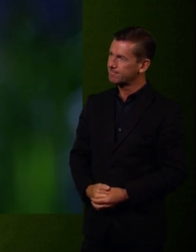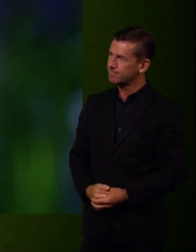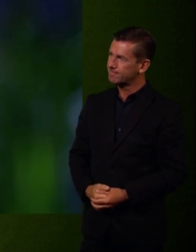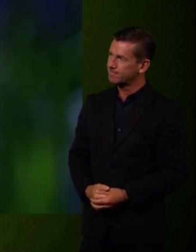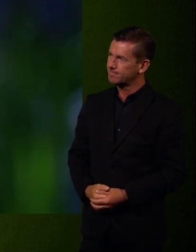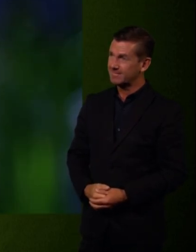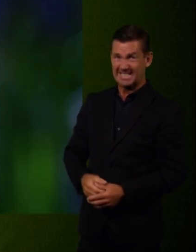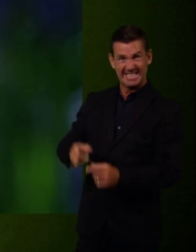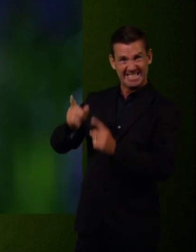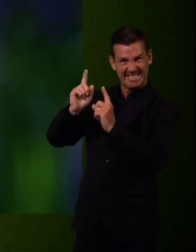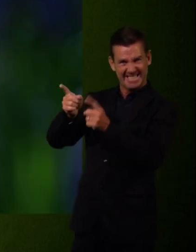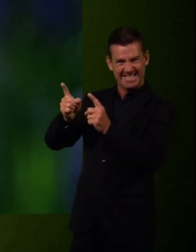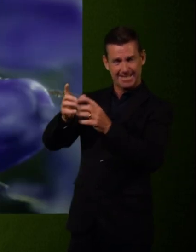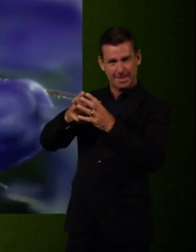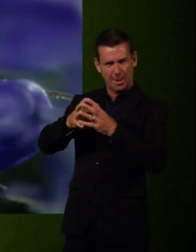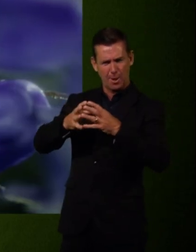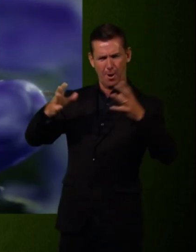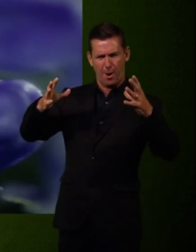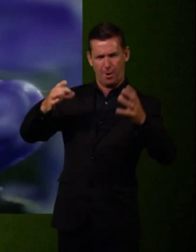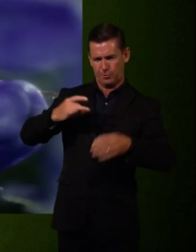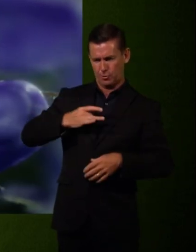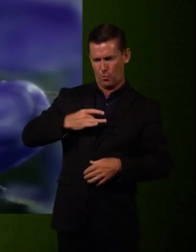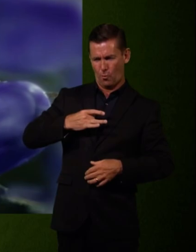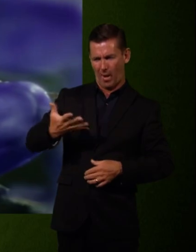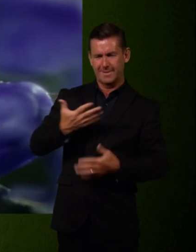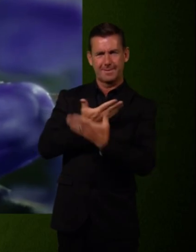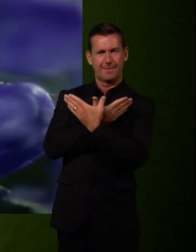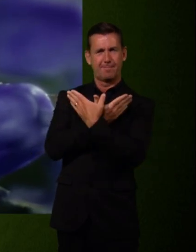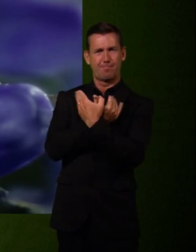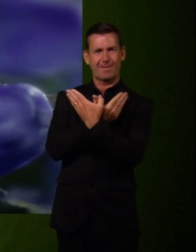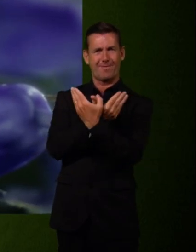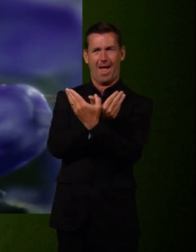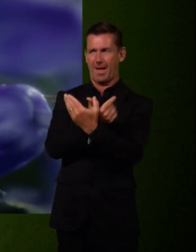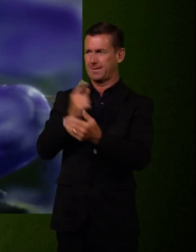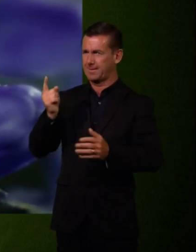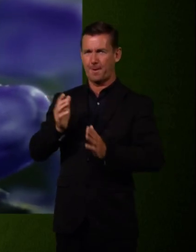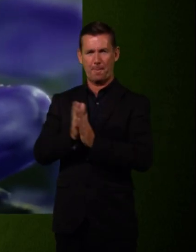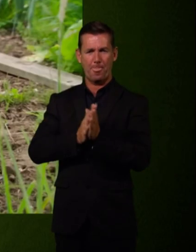A large white butterfly eyes up the cabbage patch.